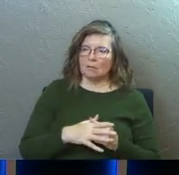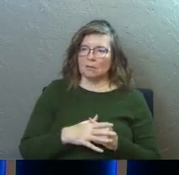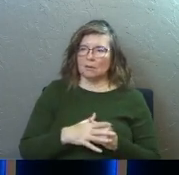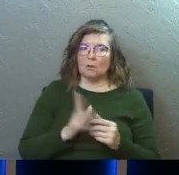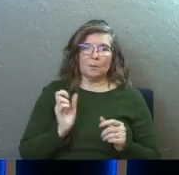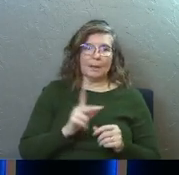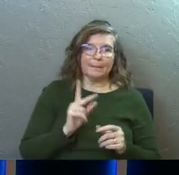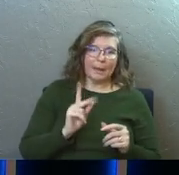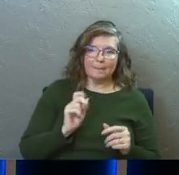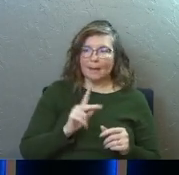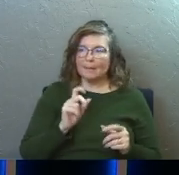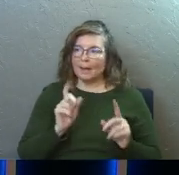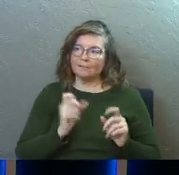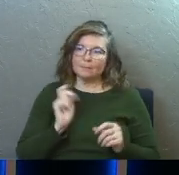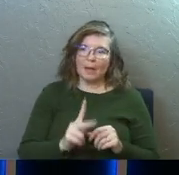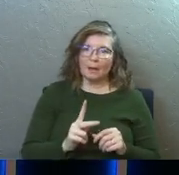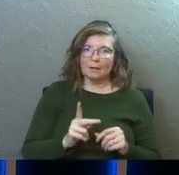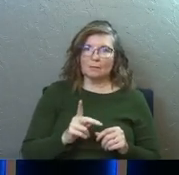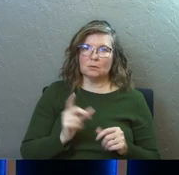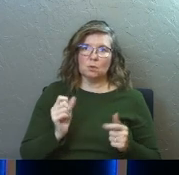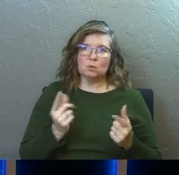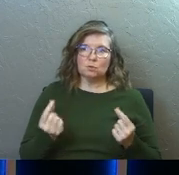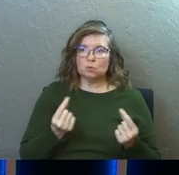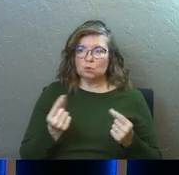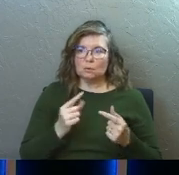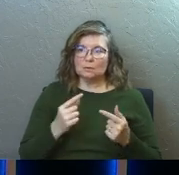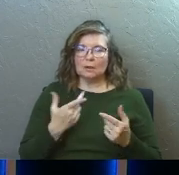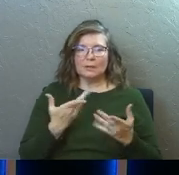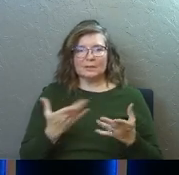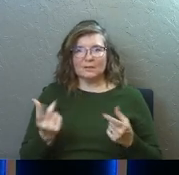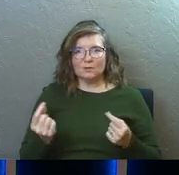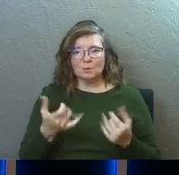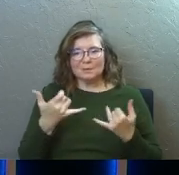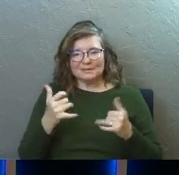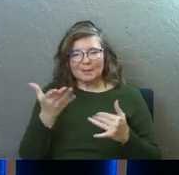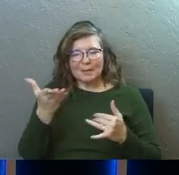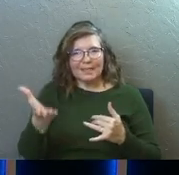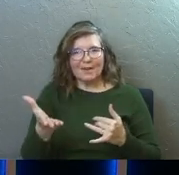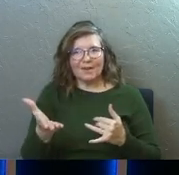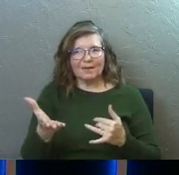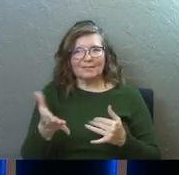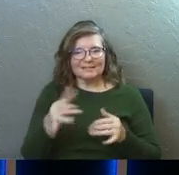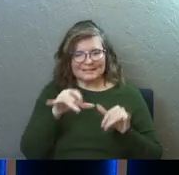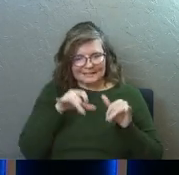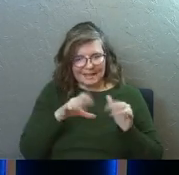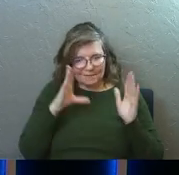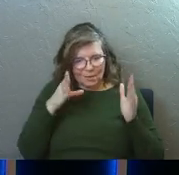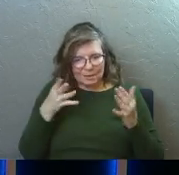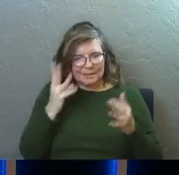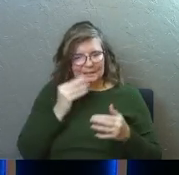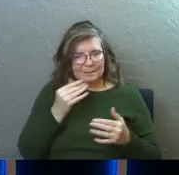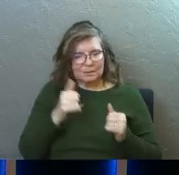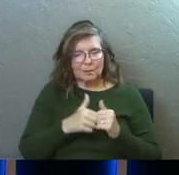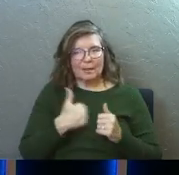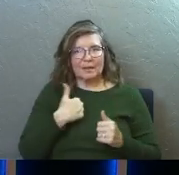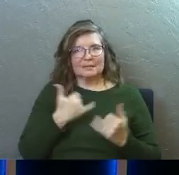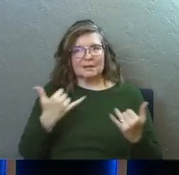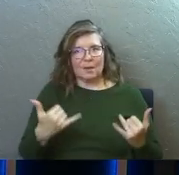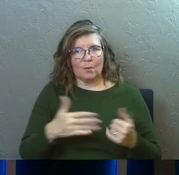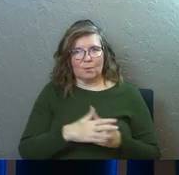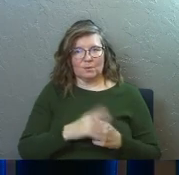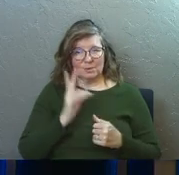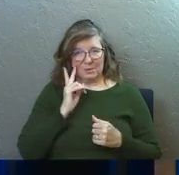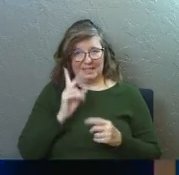all right, let's go. We got to get back. We got to get back. The stuff to do will still be there. Why can't you be present right here and experience this with us?